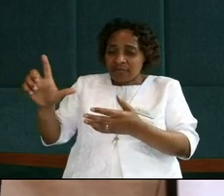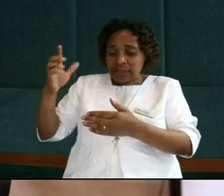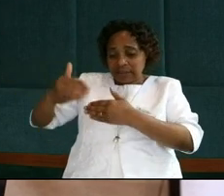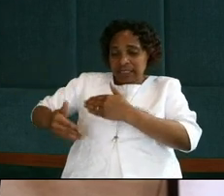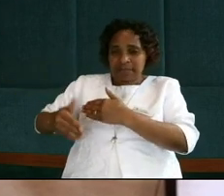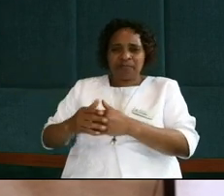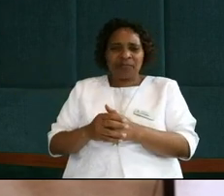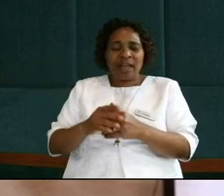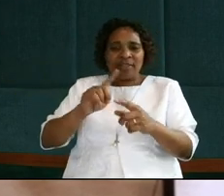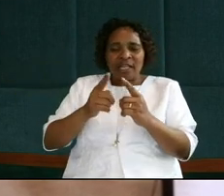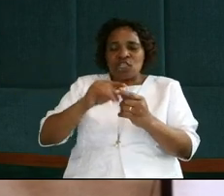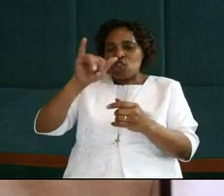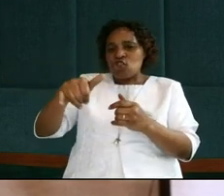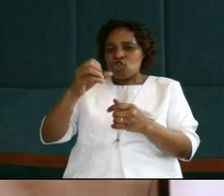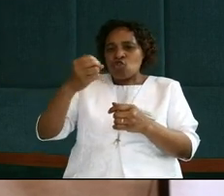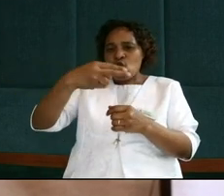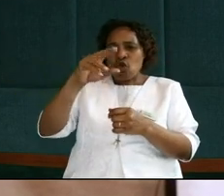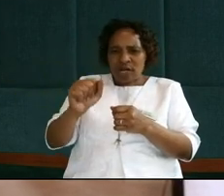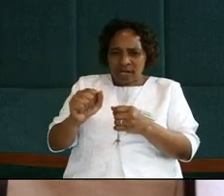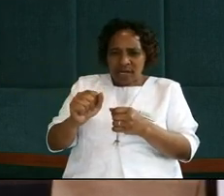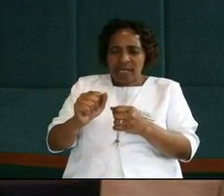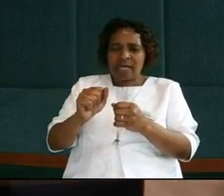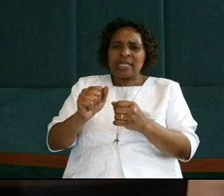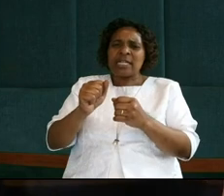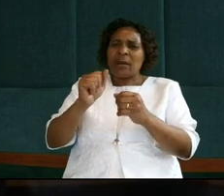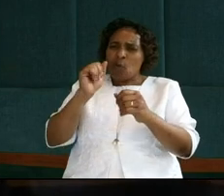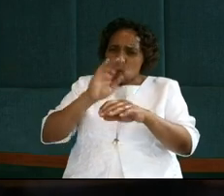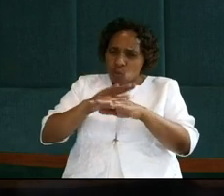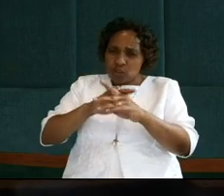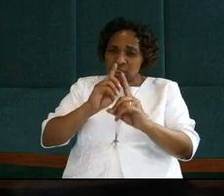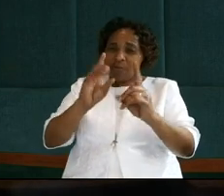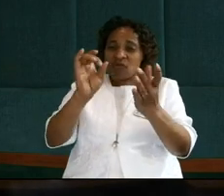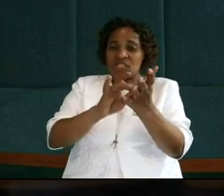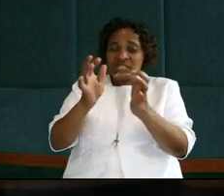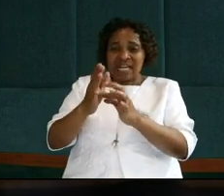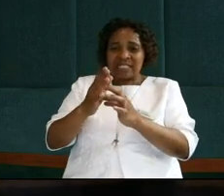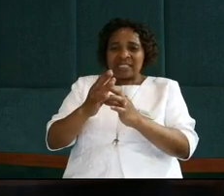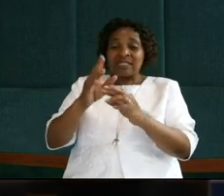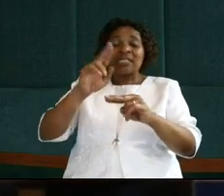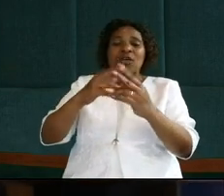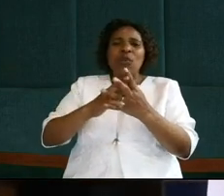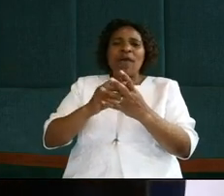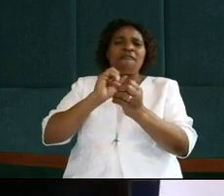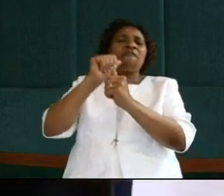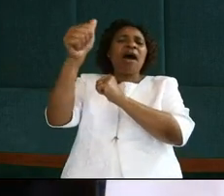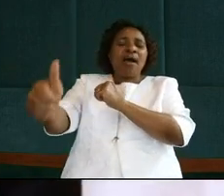And John, the beloved disciple of Jesus, was on the left side immediately after Jesus.